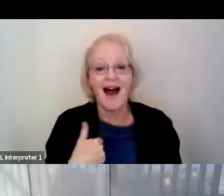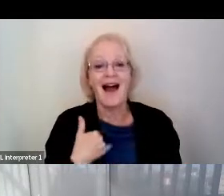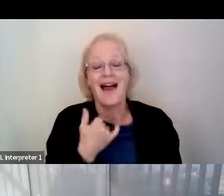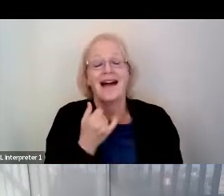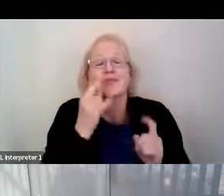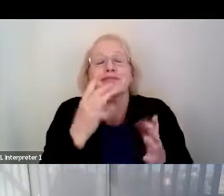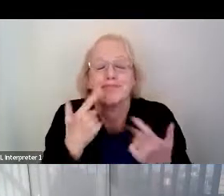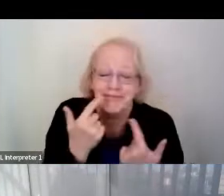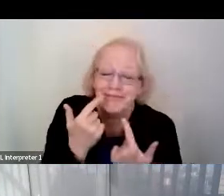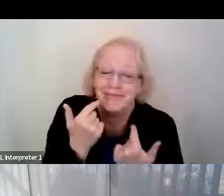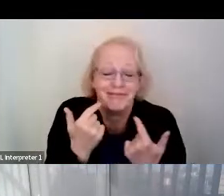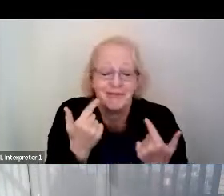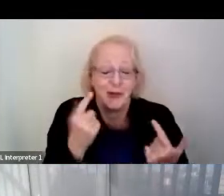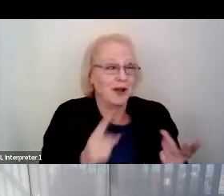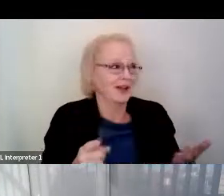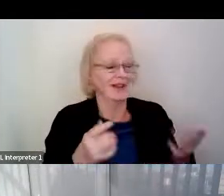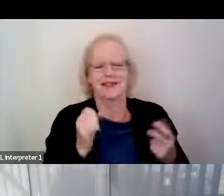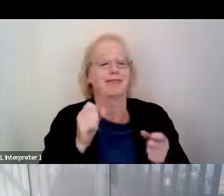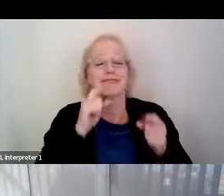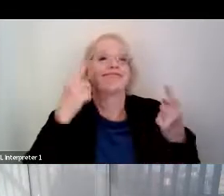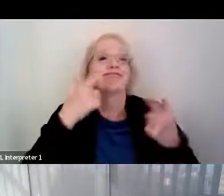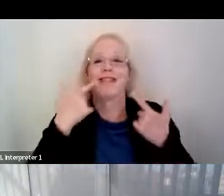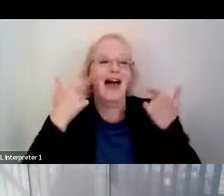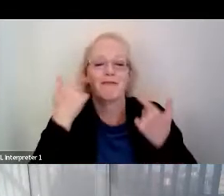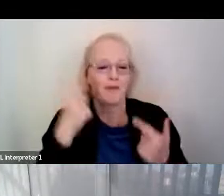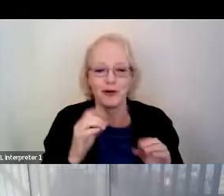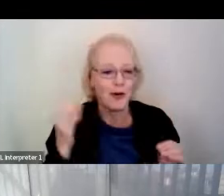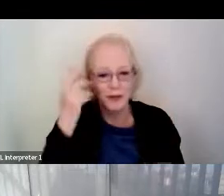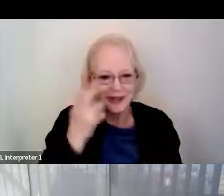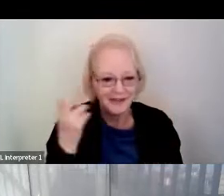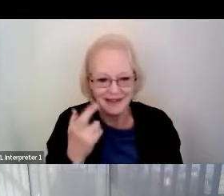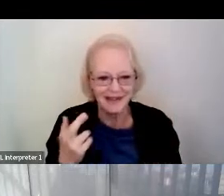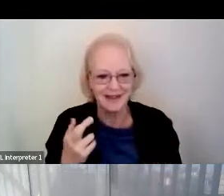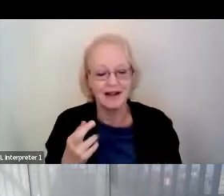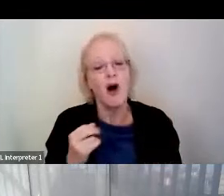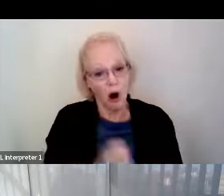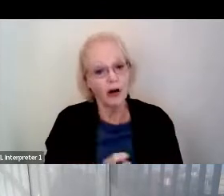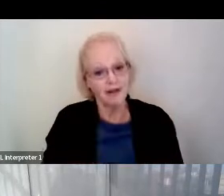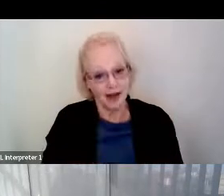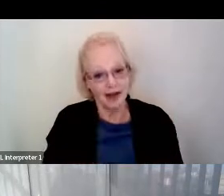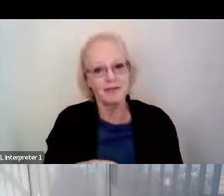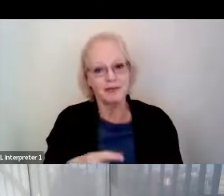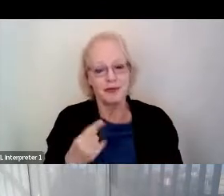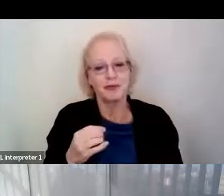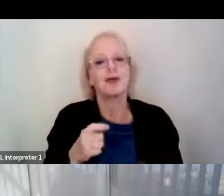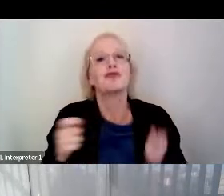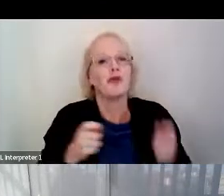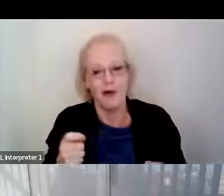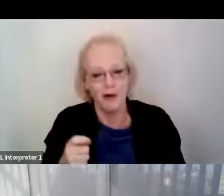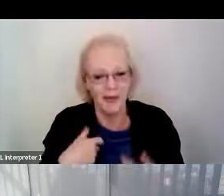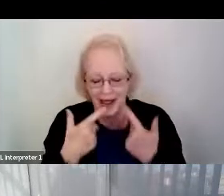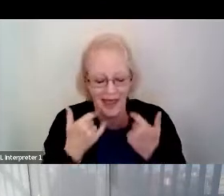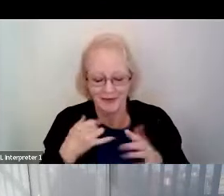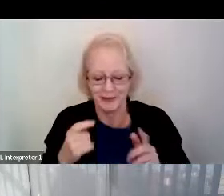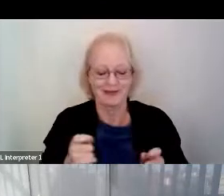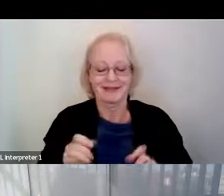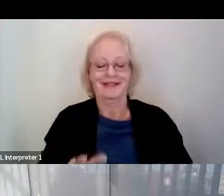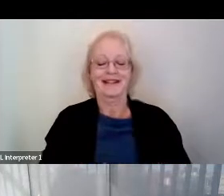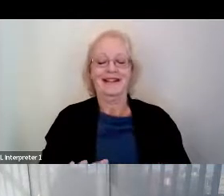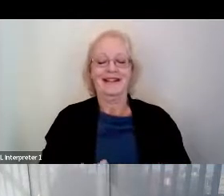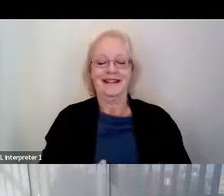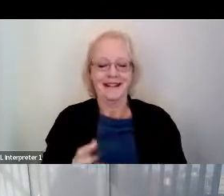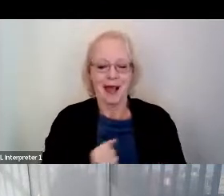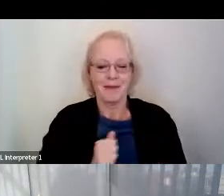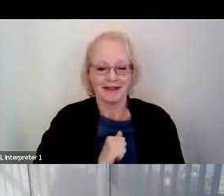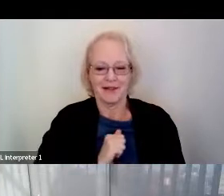that comes out of nowhere for no reason. And I have a hard time controlling it and putting myself together. On that day,